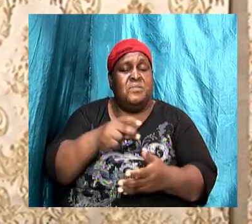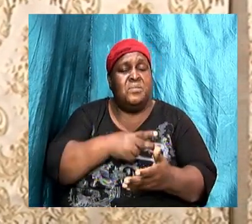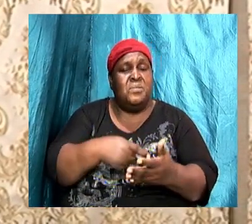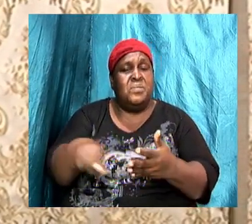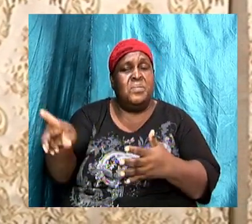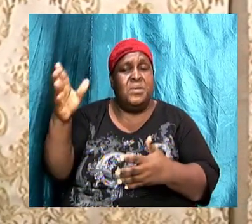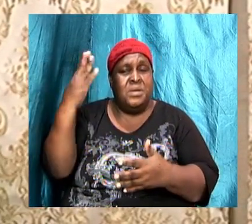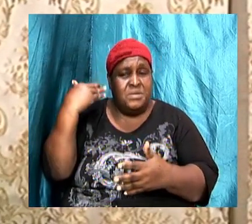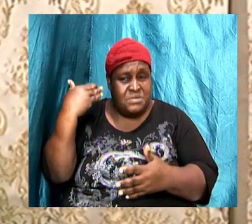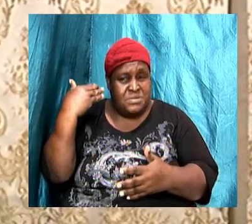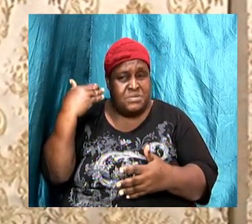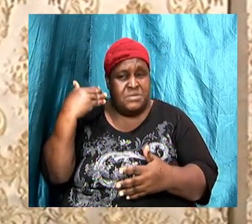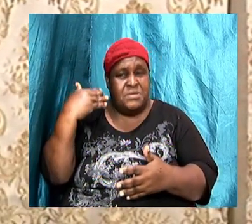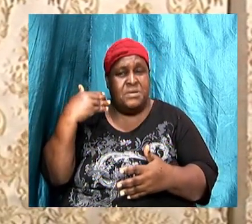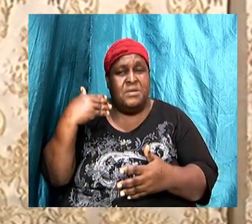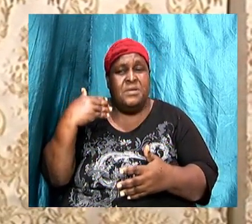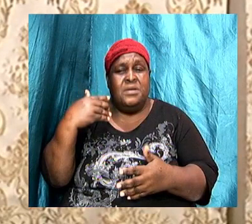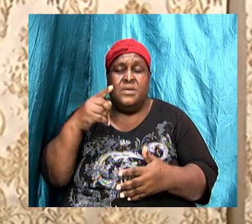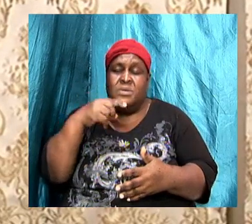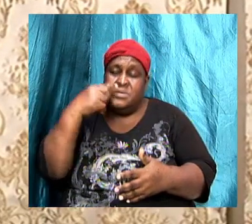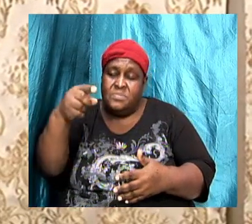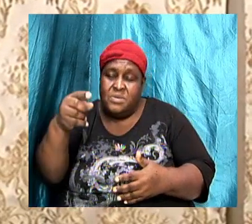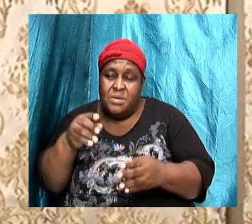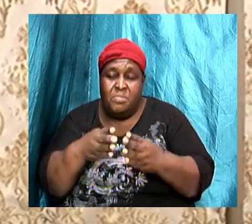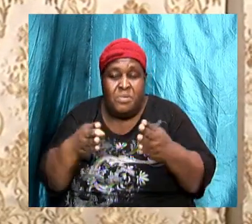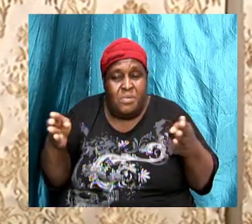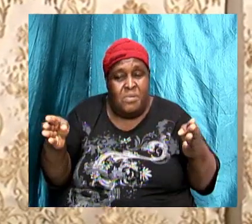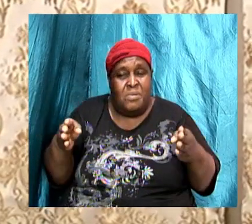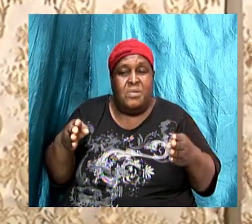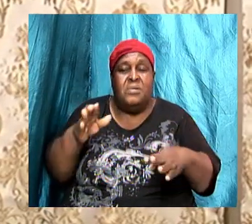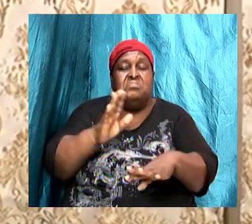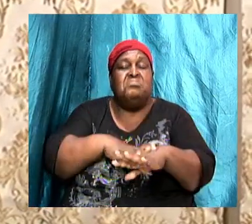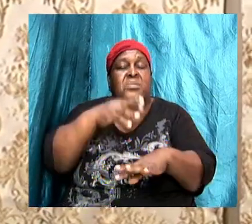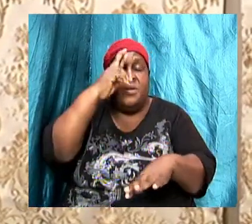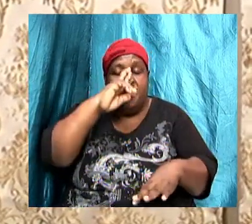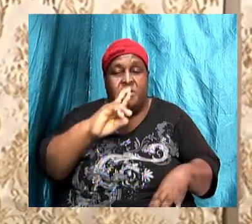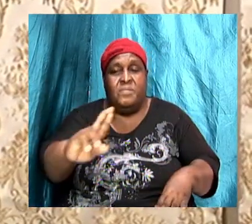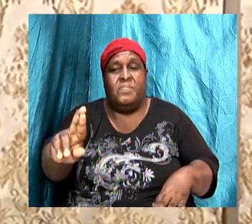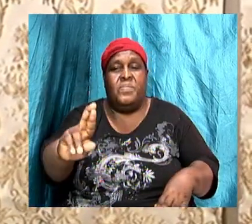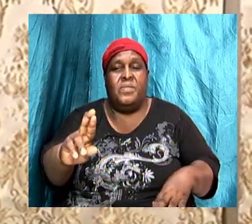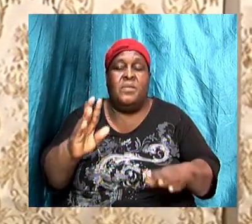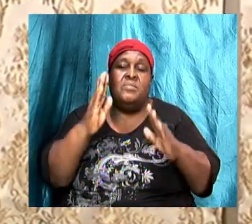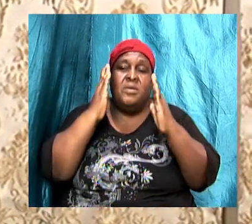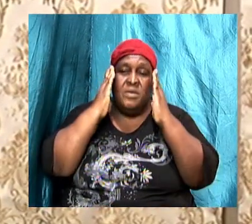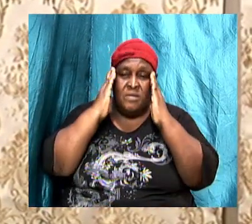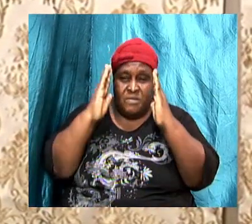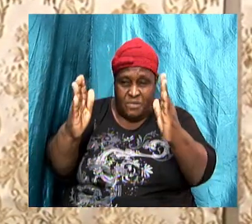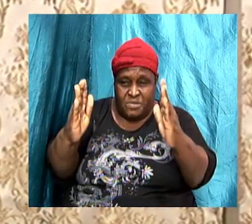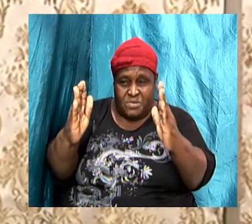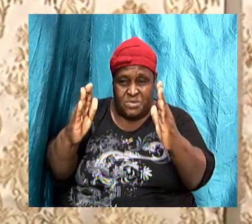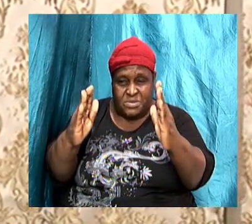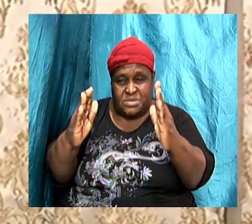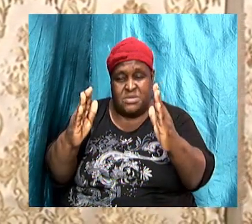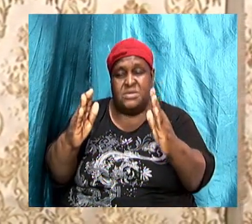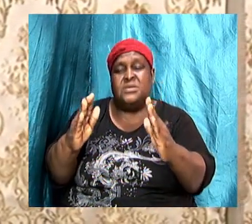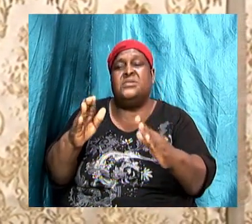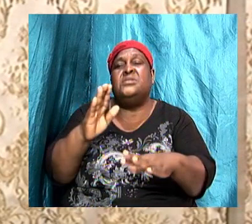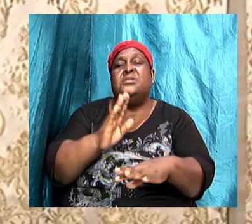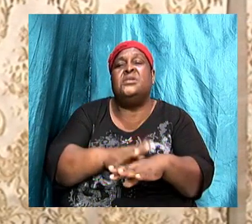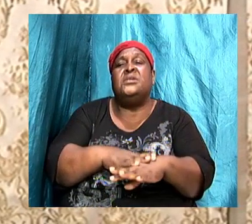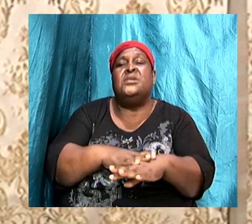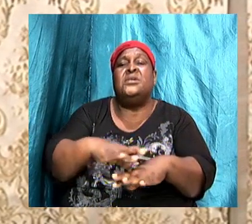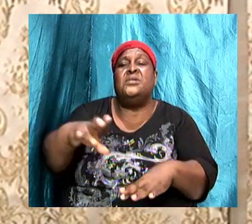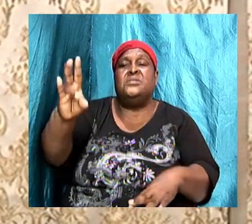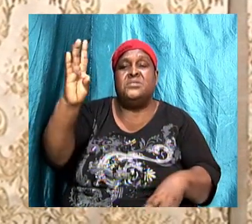though broadly on revelation we will be focusing our lenses on the